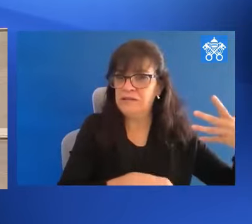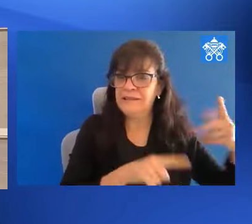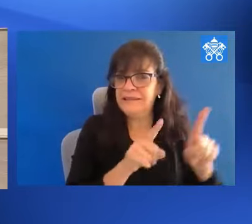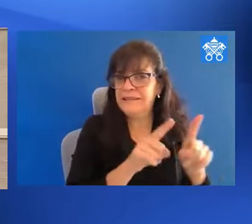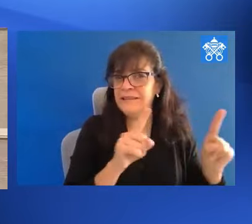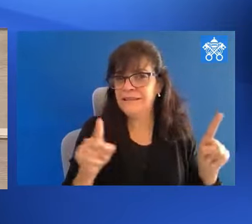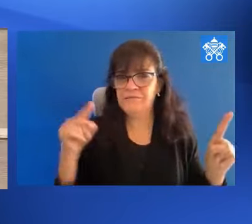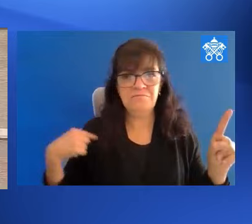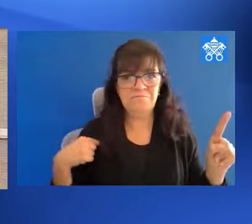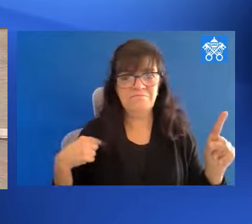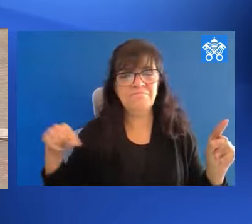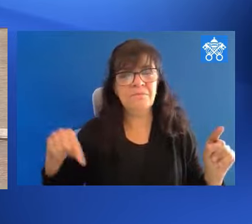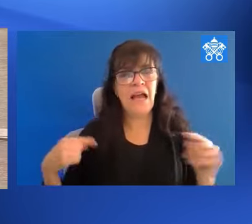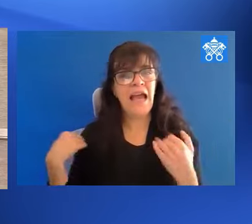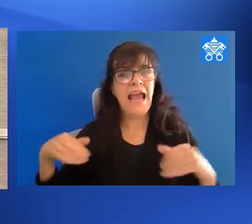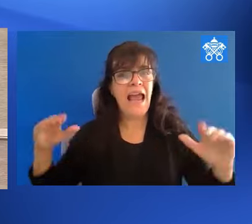spoke about earlier.